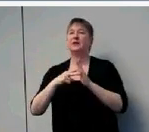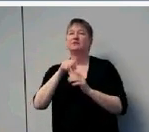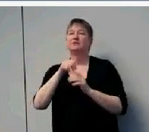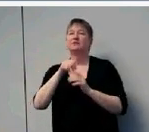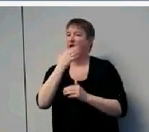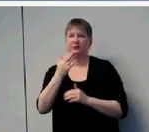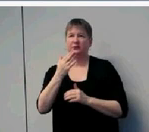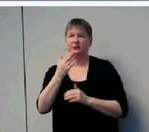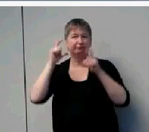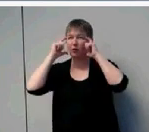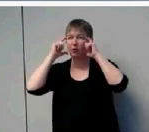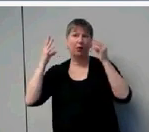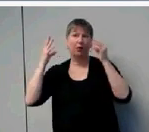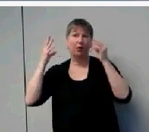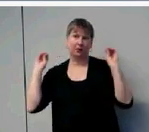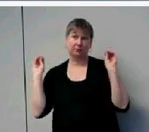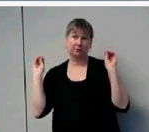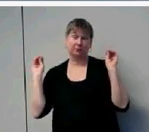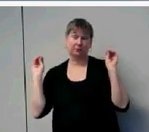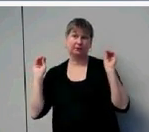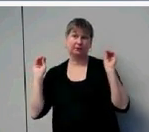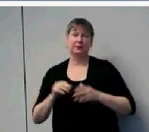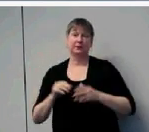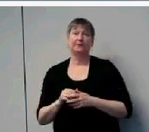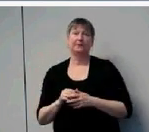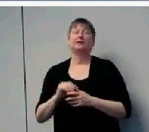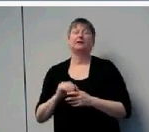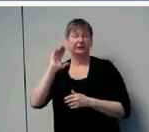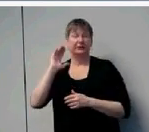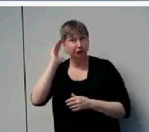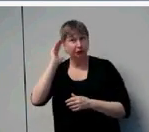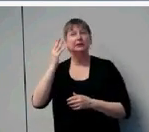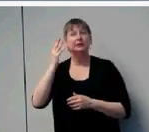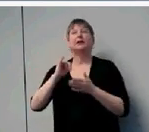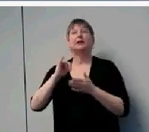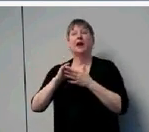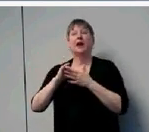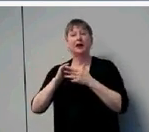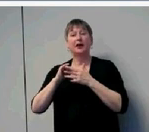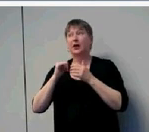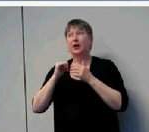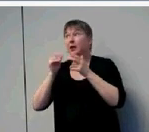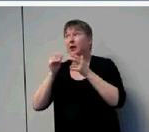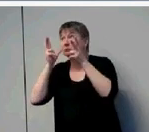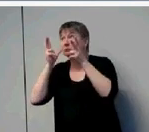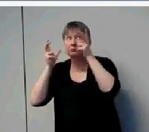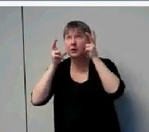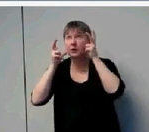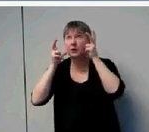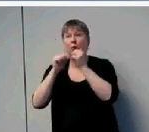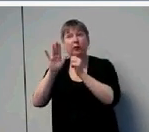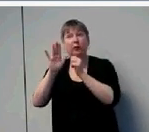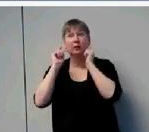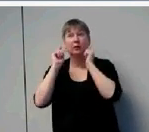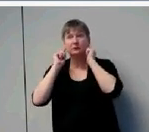we found is that the amount of benefit and audibility you get from your devices contributes to